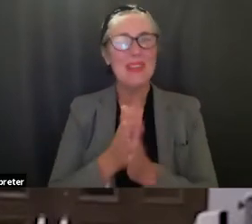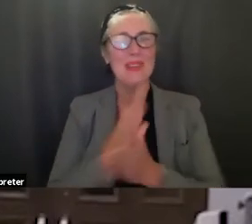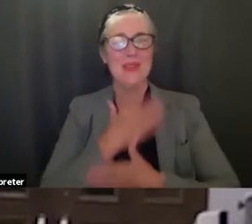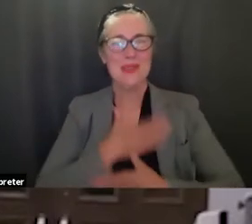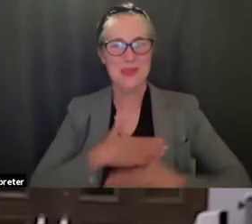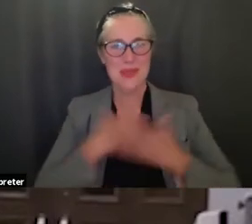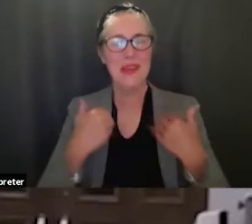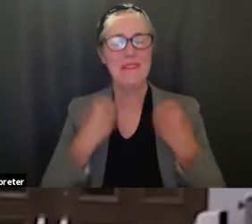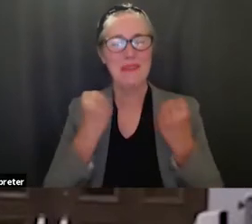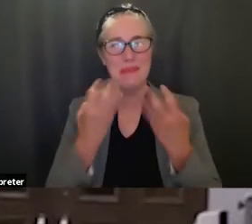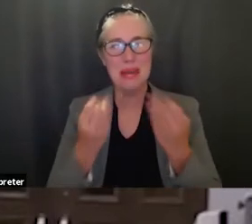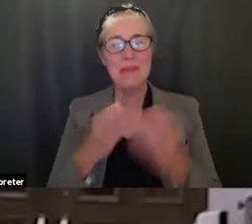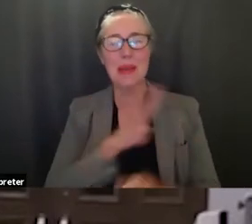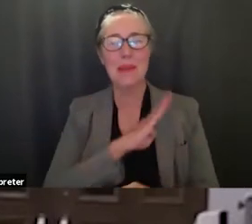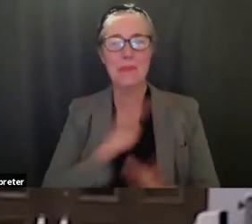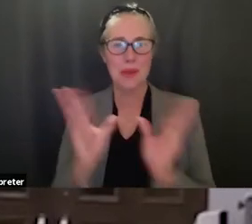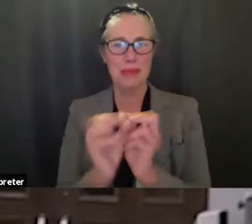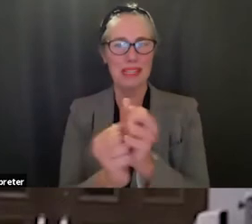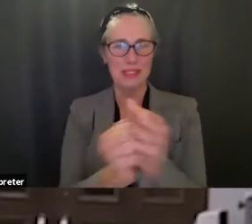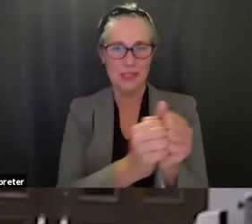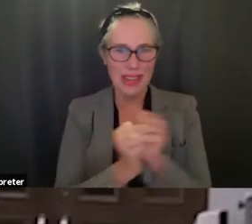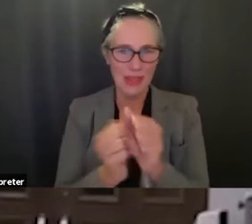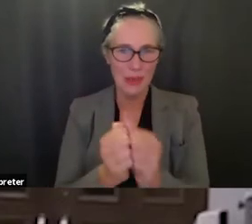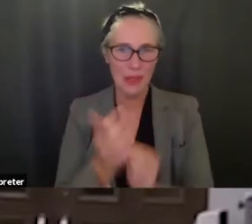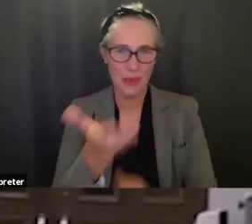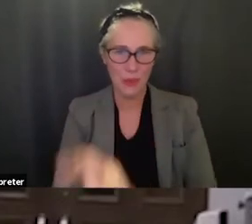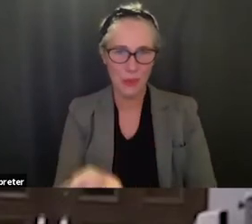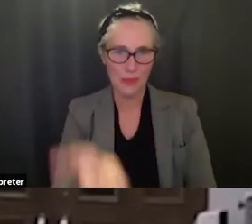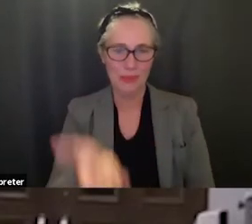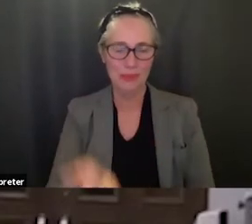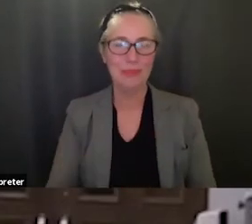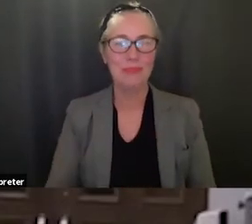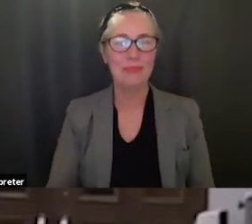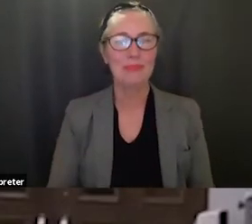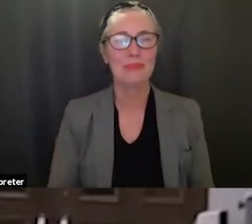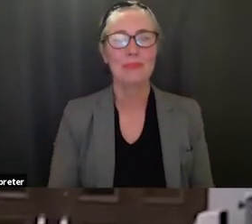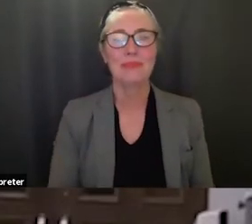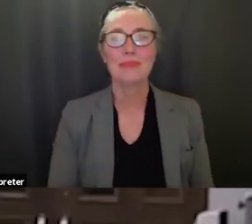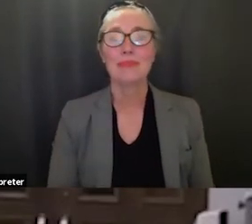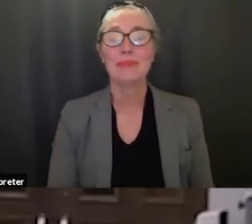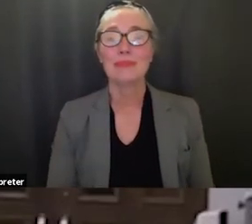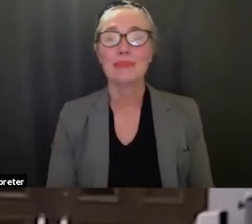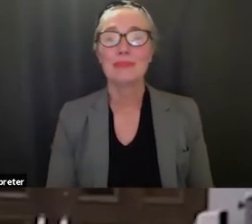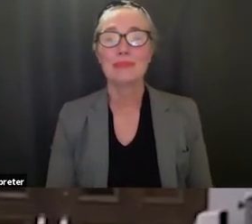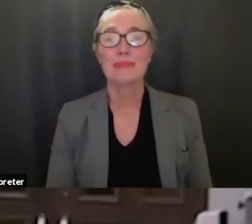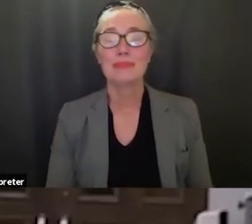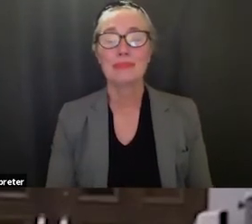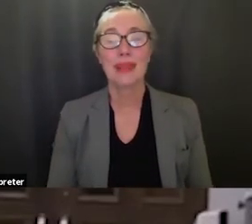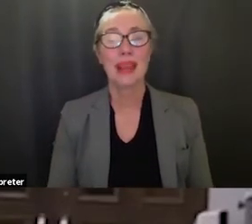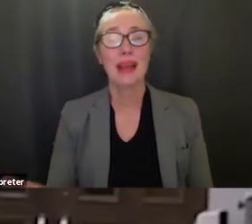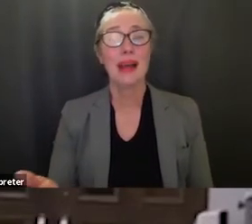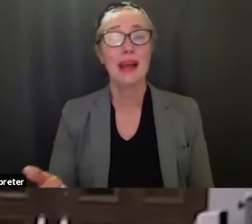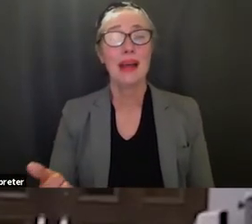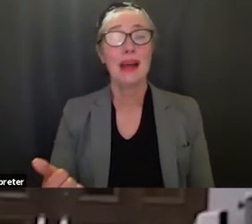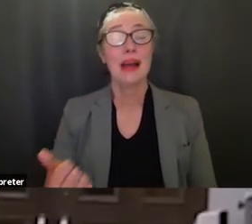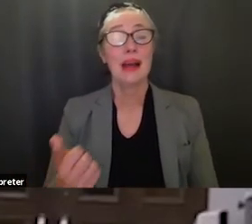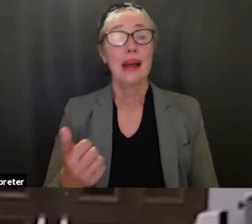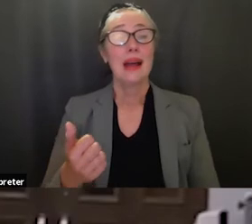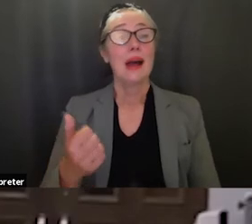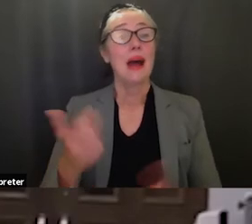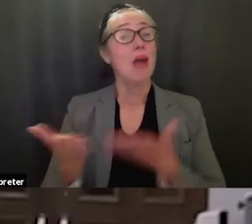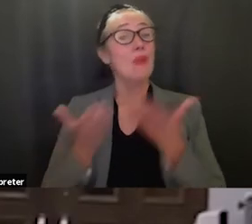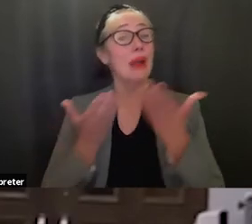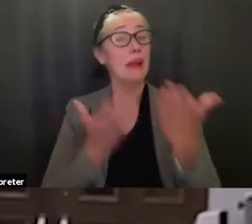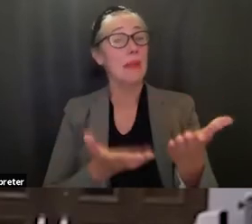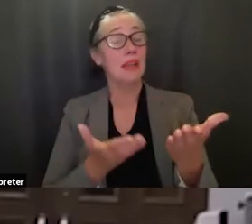so um i did want to uh my recommendation to um dr maldonado